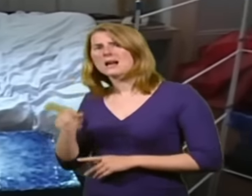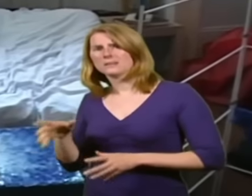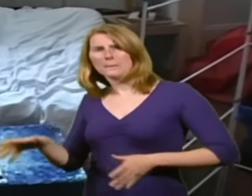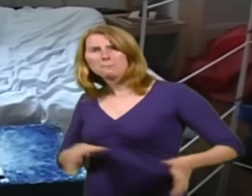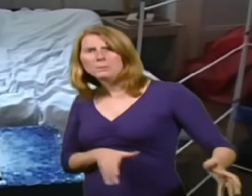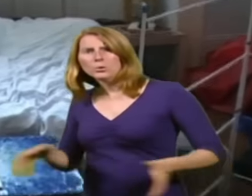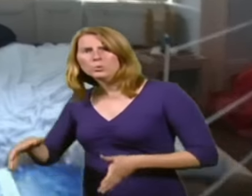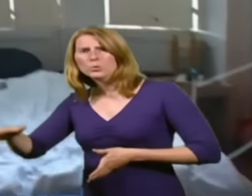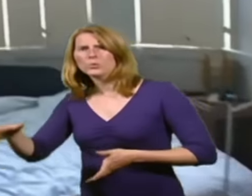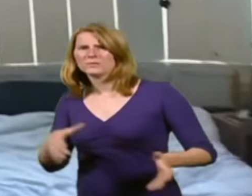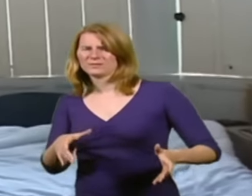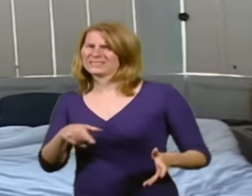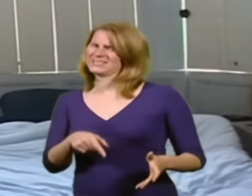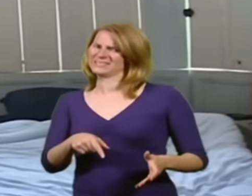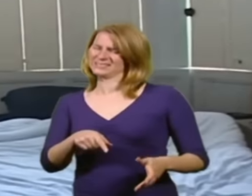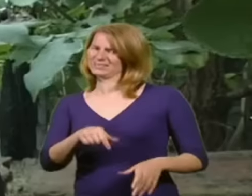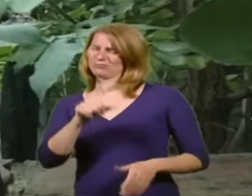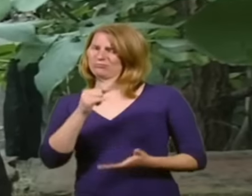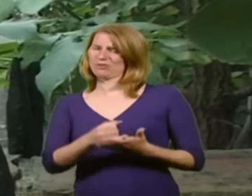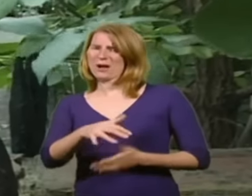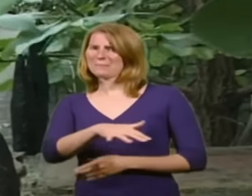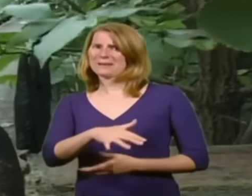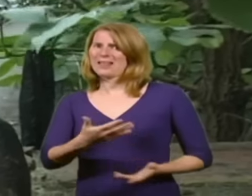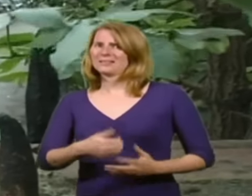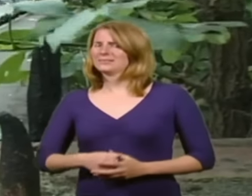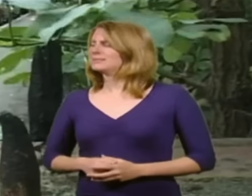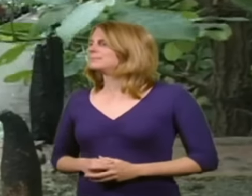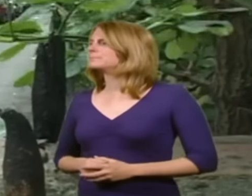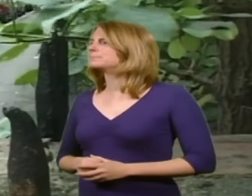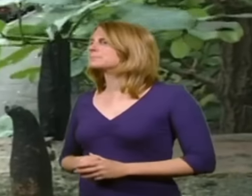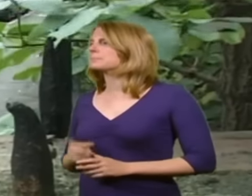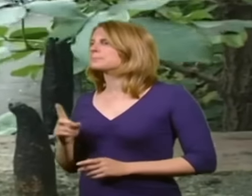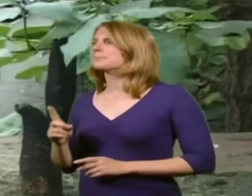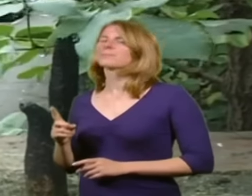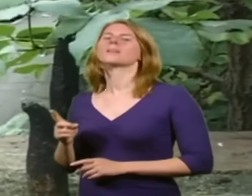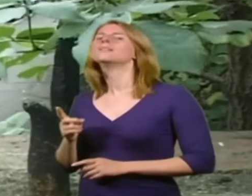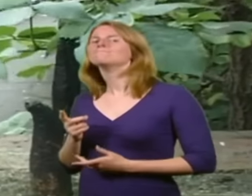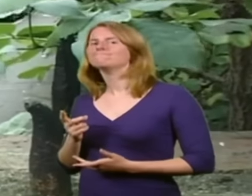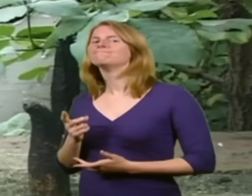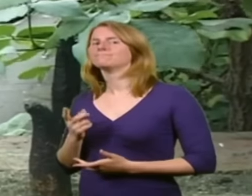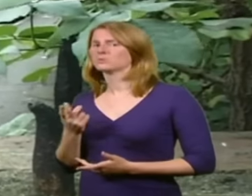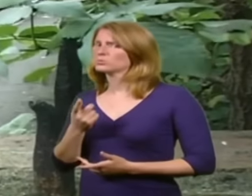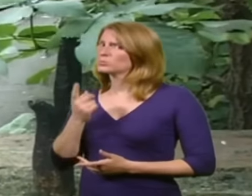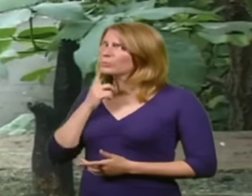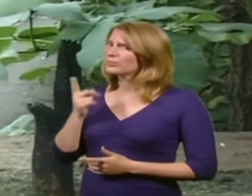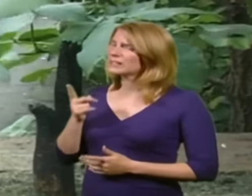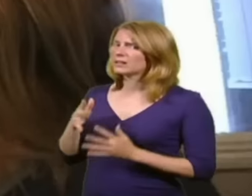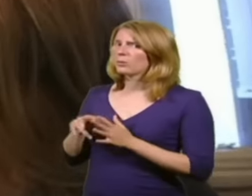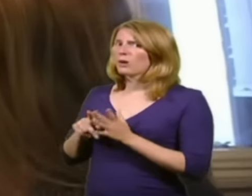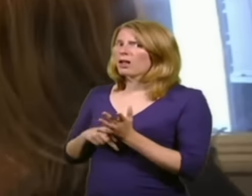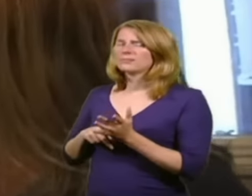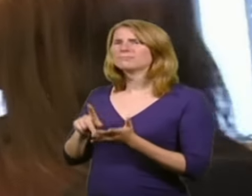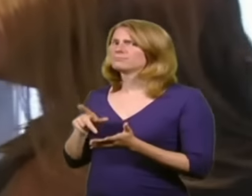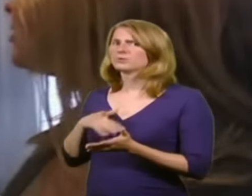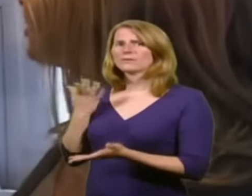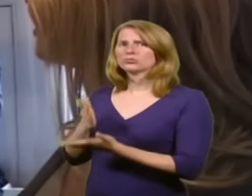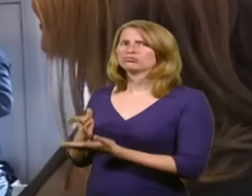Feng Shui, probably the worst place for your bed. Uh-oh. And now here comes Steph. Do you get the impression that Will can't be trusted? It's amazing. I hope